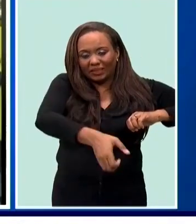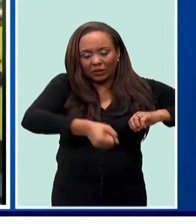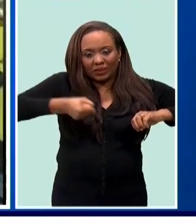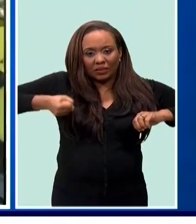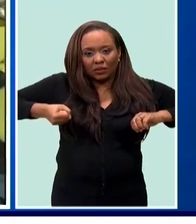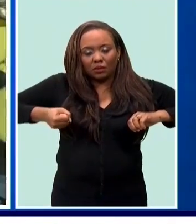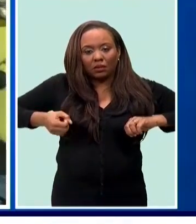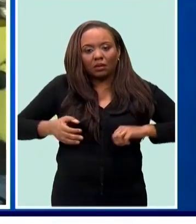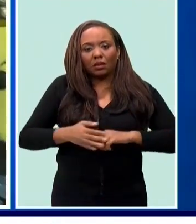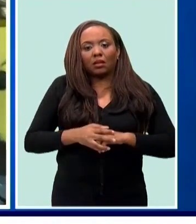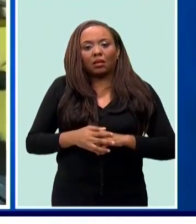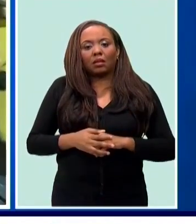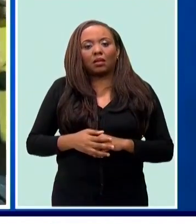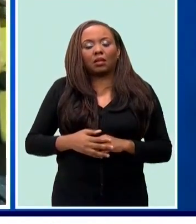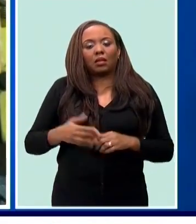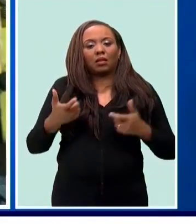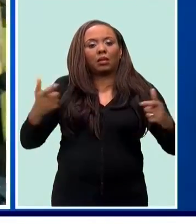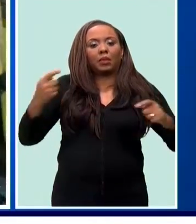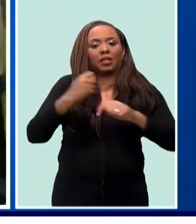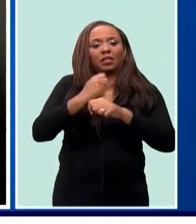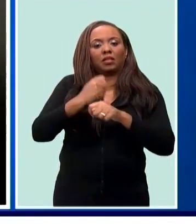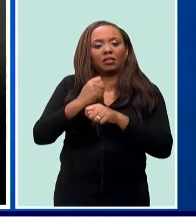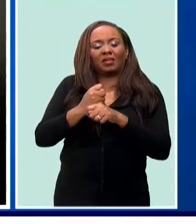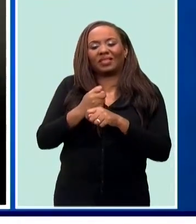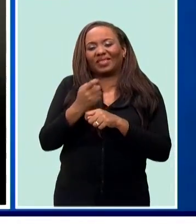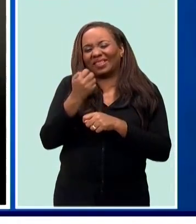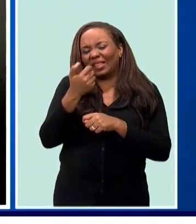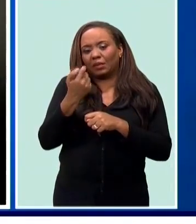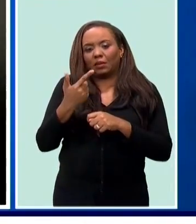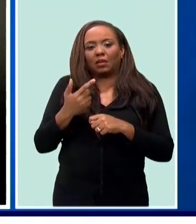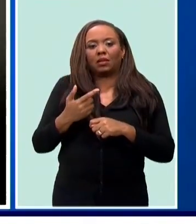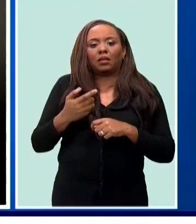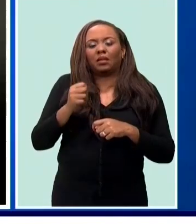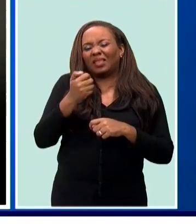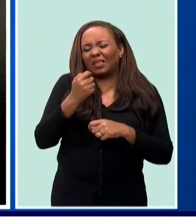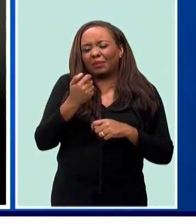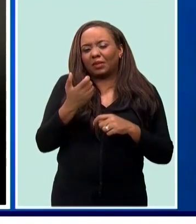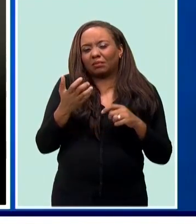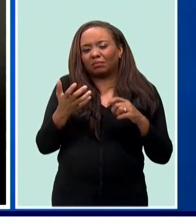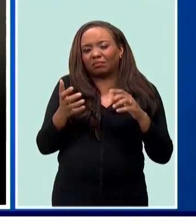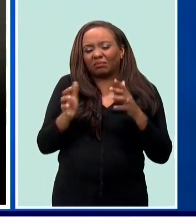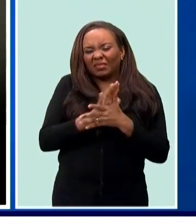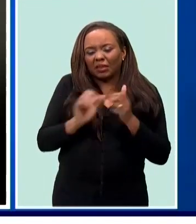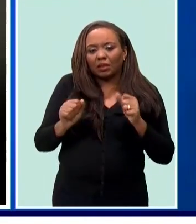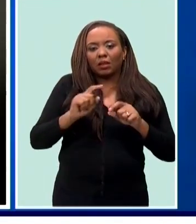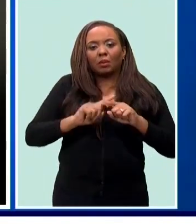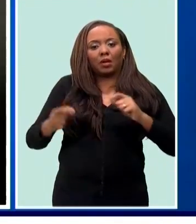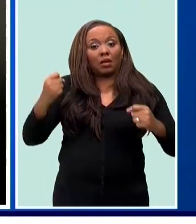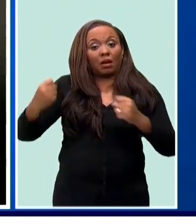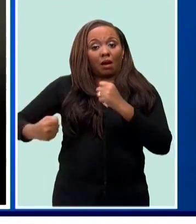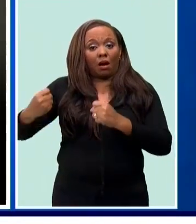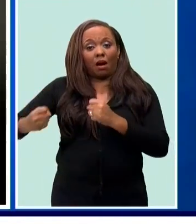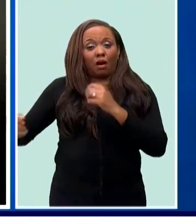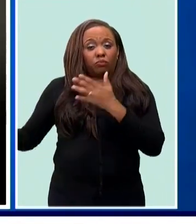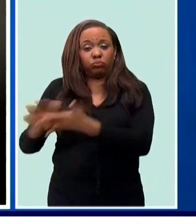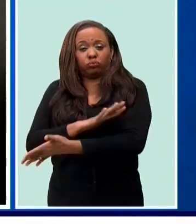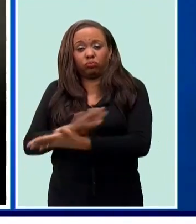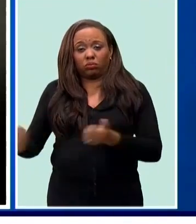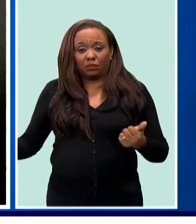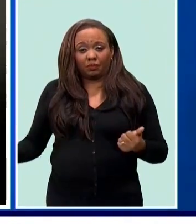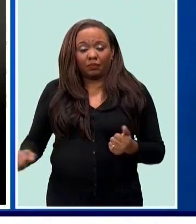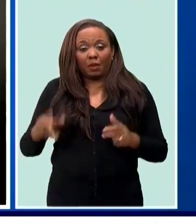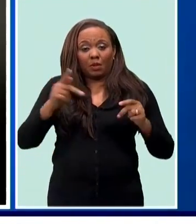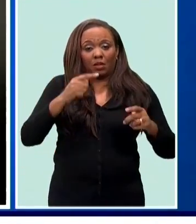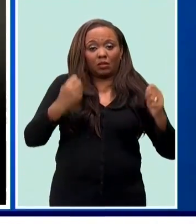The wrecker sustained moderate frontal damage, while the motor car was extensively damaged. The driver of the wrecker, 59-year-old